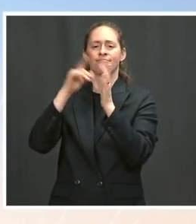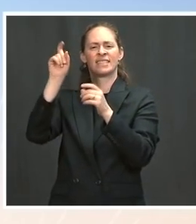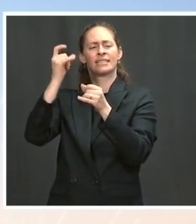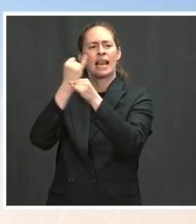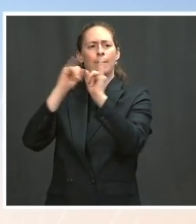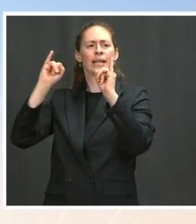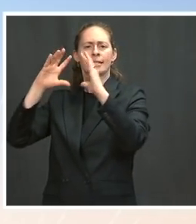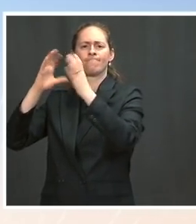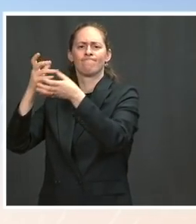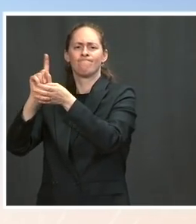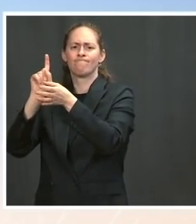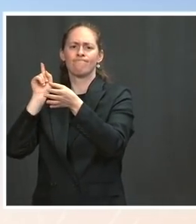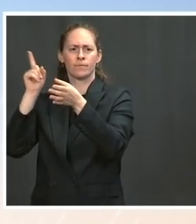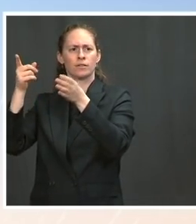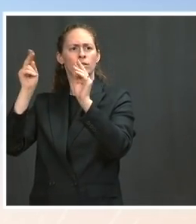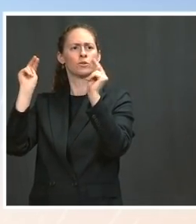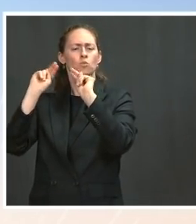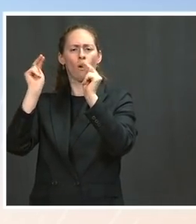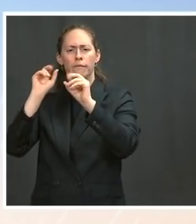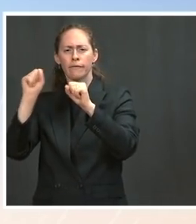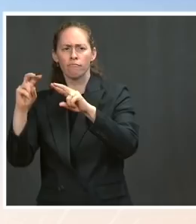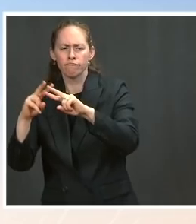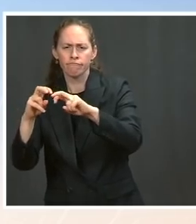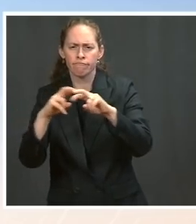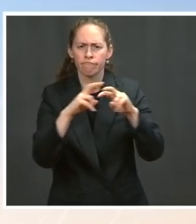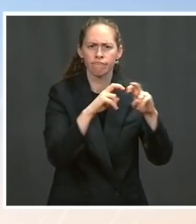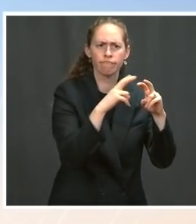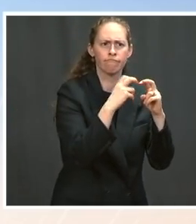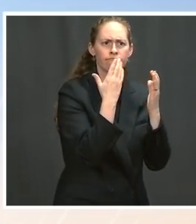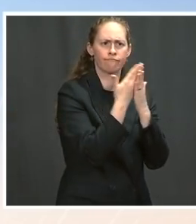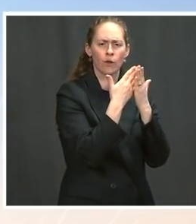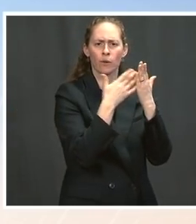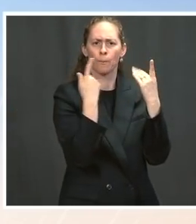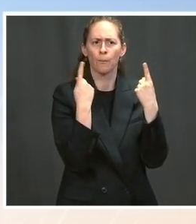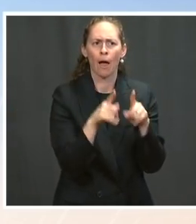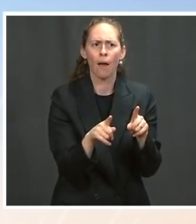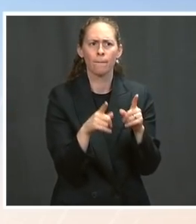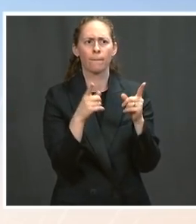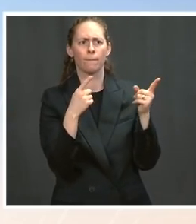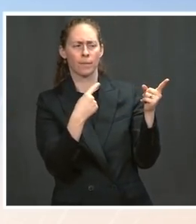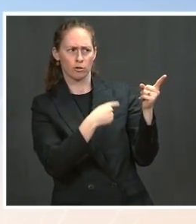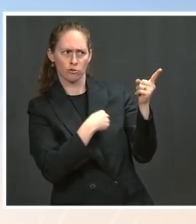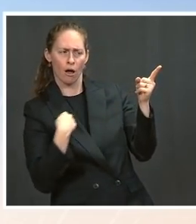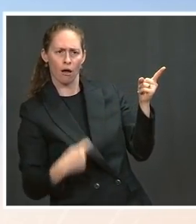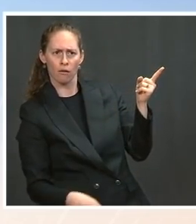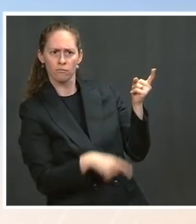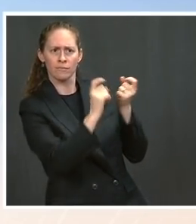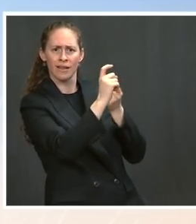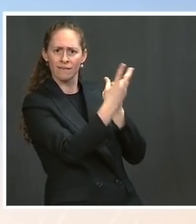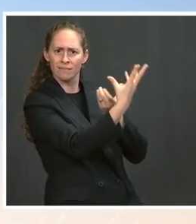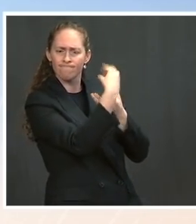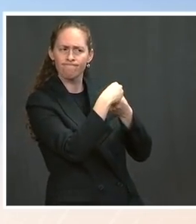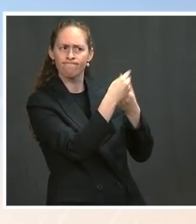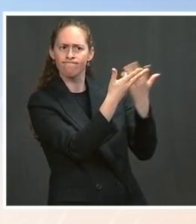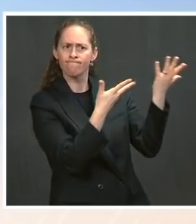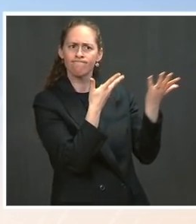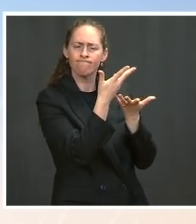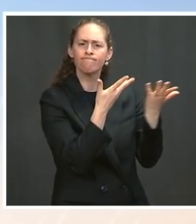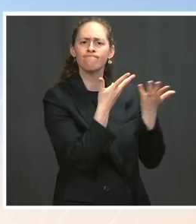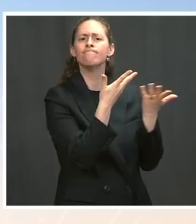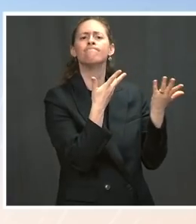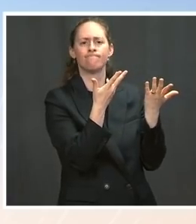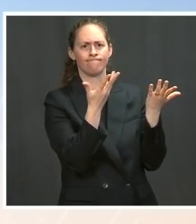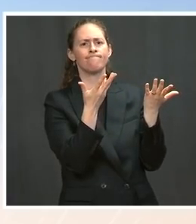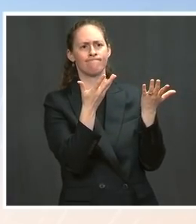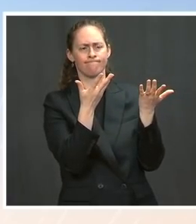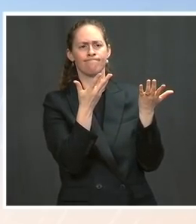and one that relies on data, relies on participation from China and other countries that may have information. That's certainly something